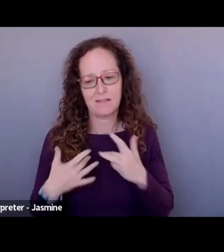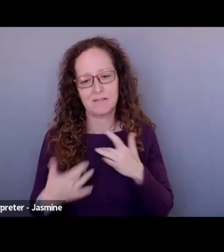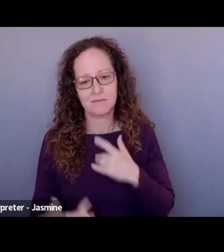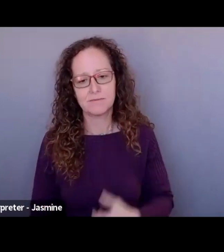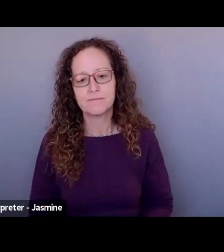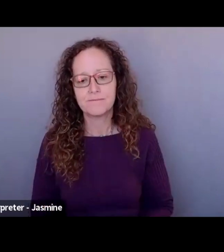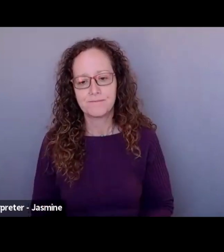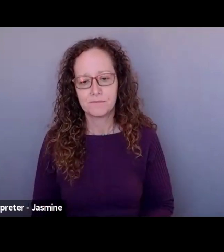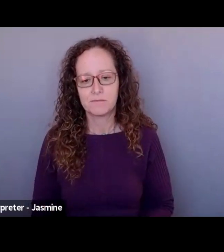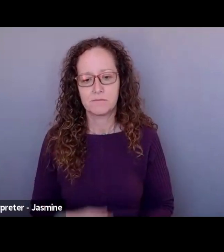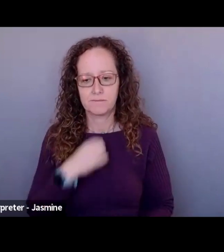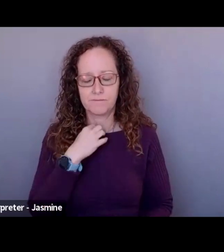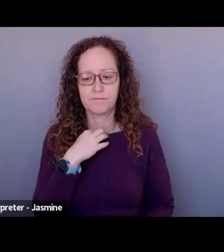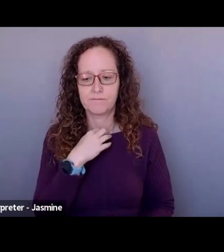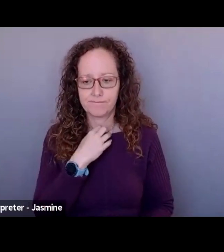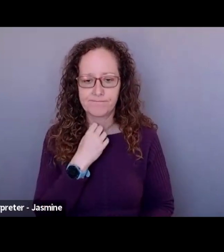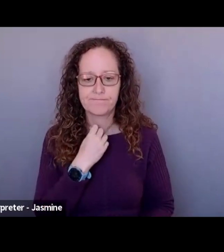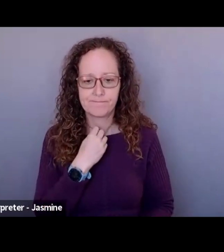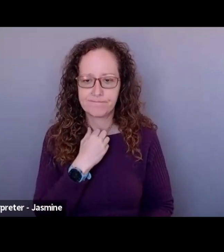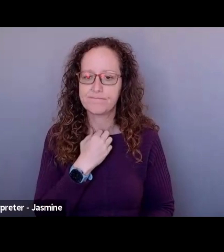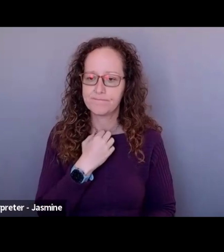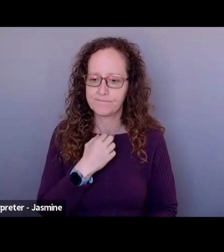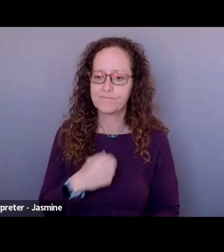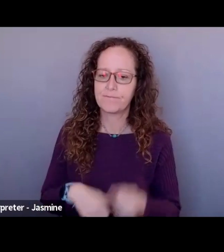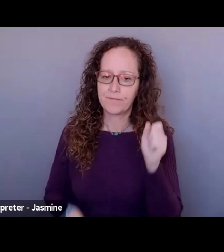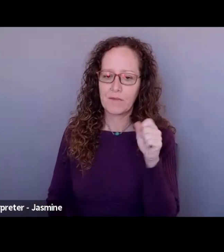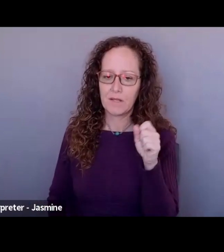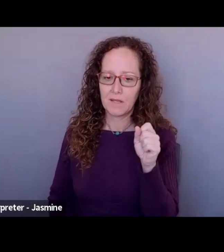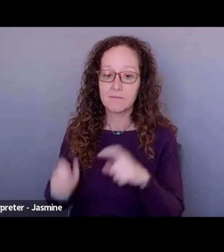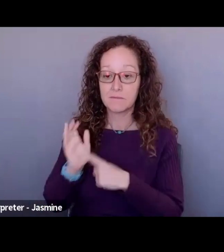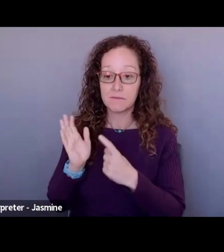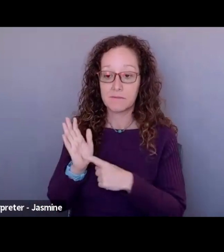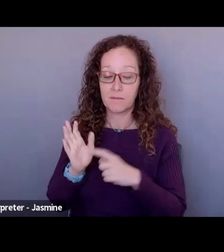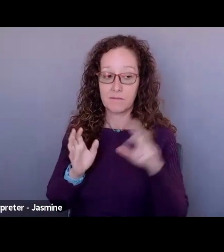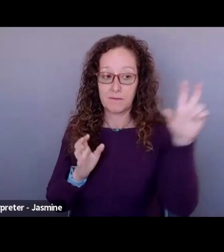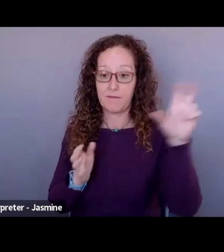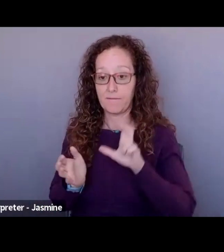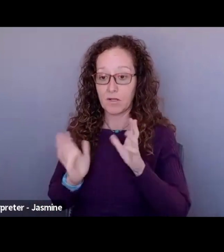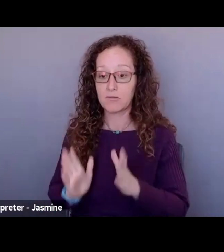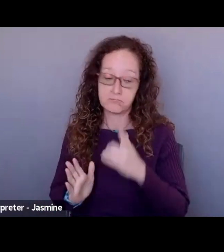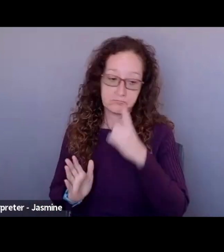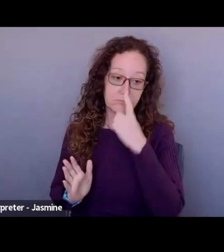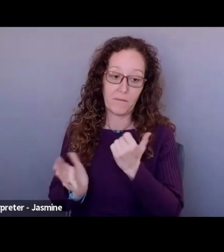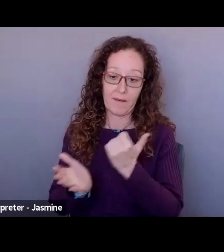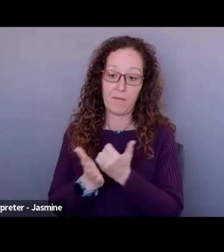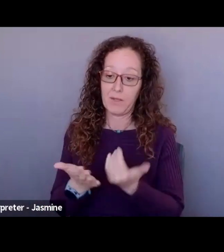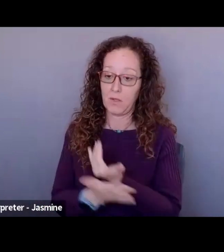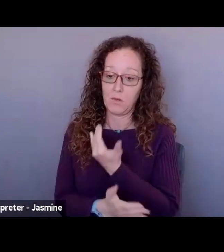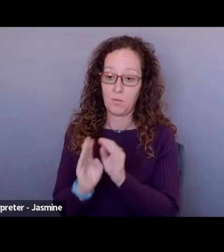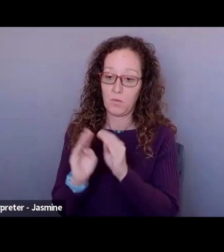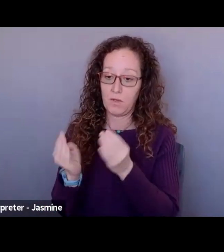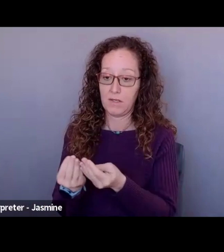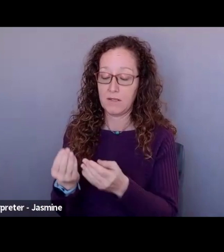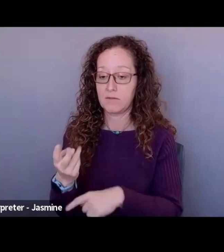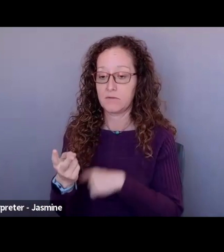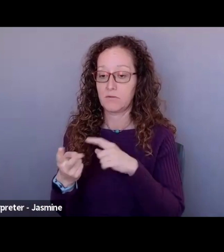There are, yeah, there are some funders that will, will help with, uh, new organizations. Um, you can also look